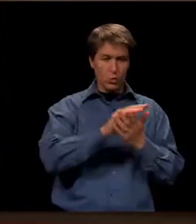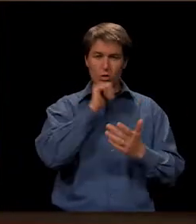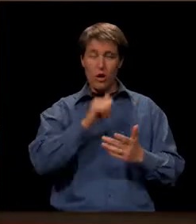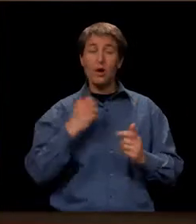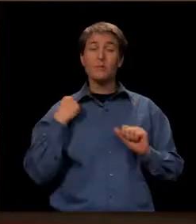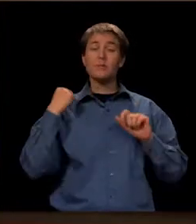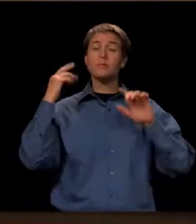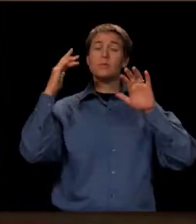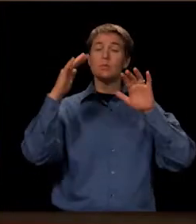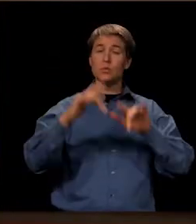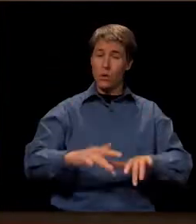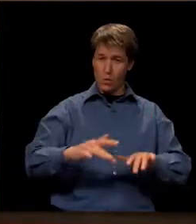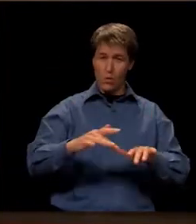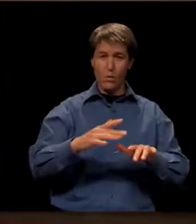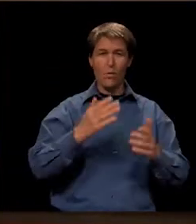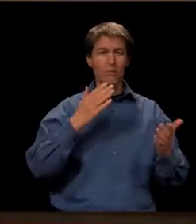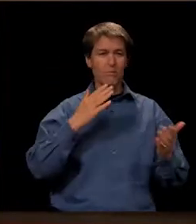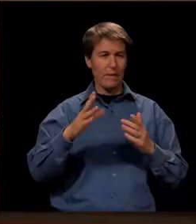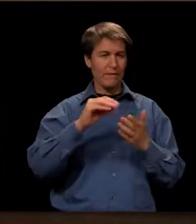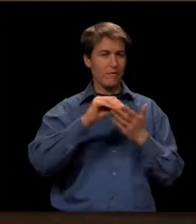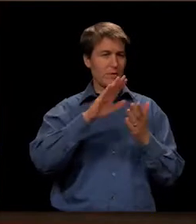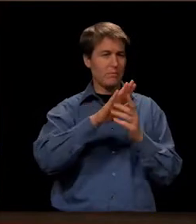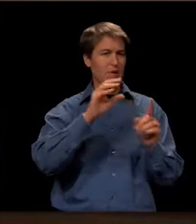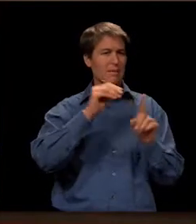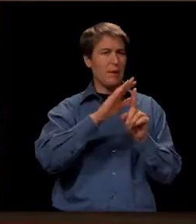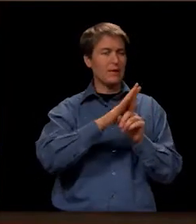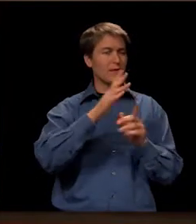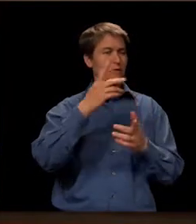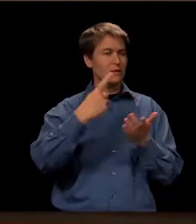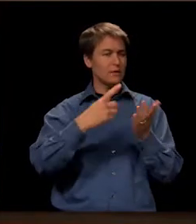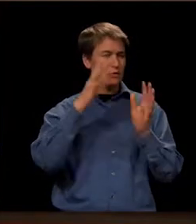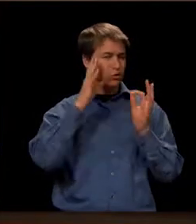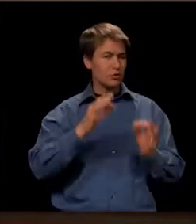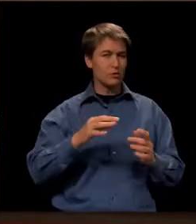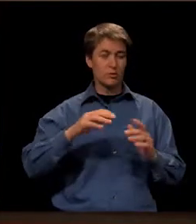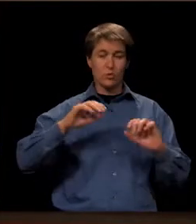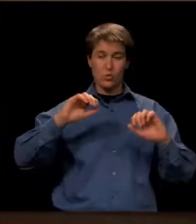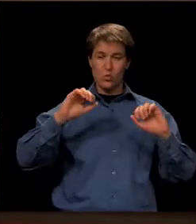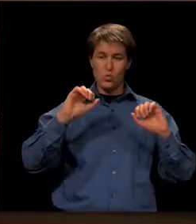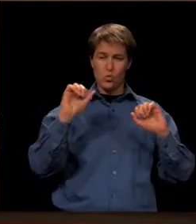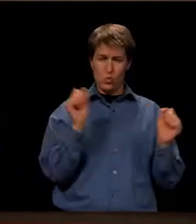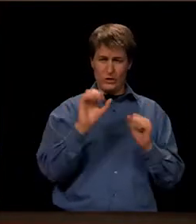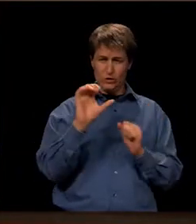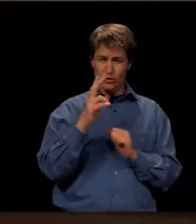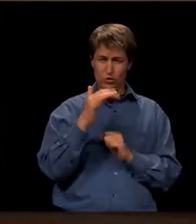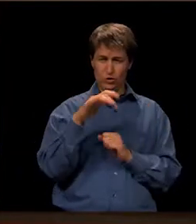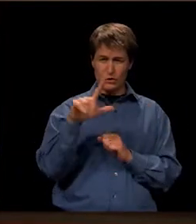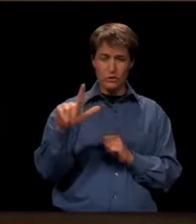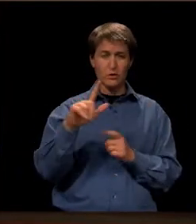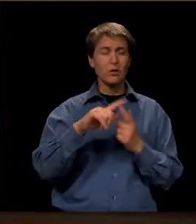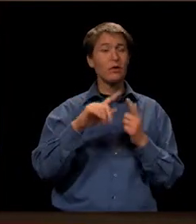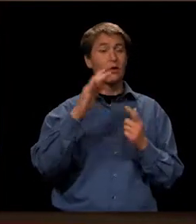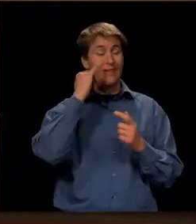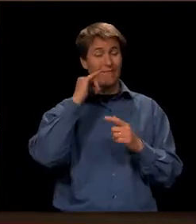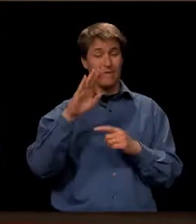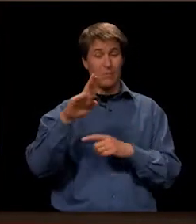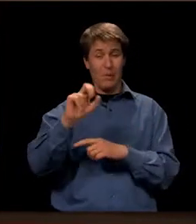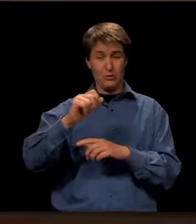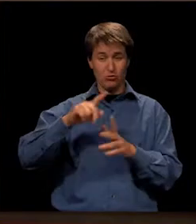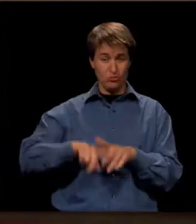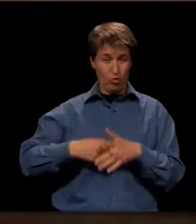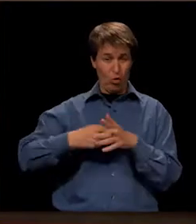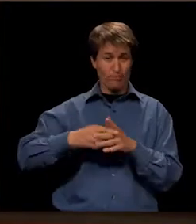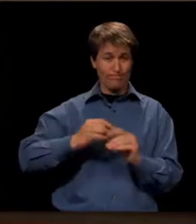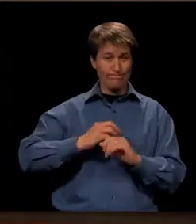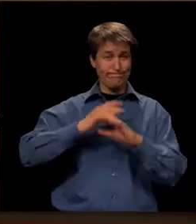ground, for instance, the past couple days might have impacted the decision. We look at wind chill, actual temperature, whether the buses start, et cetera. They all play a part into that.